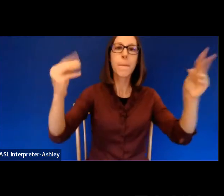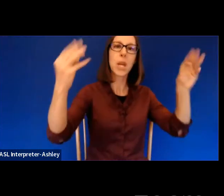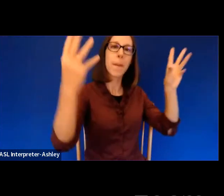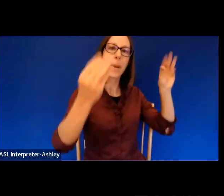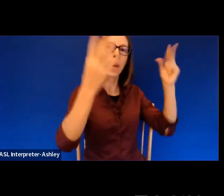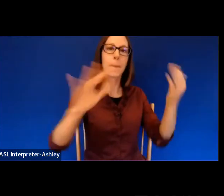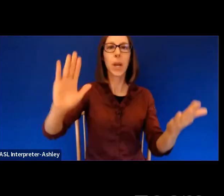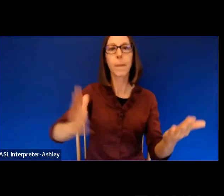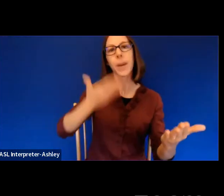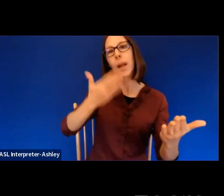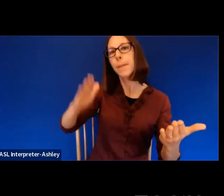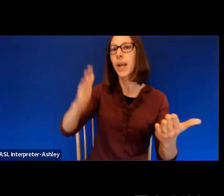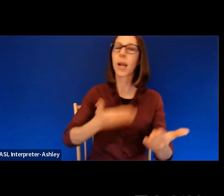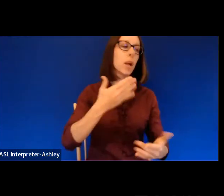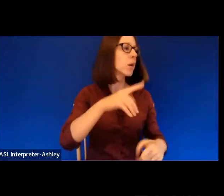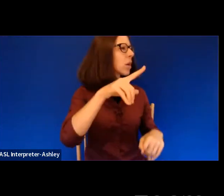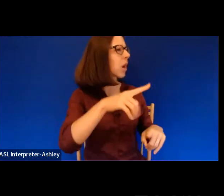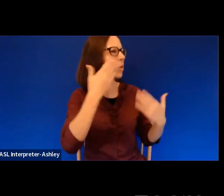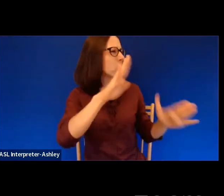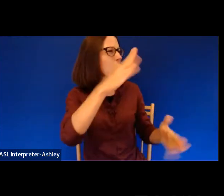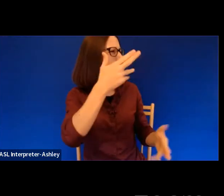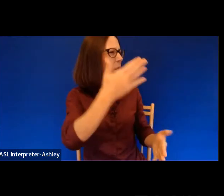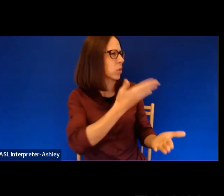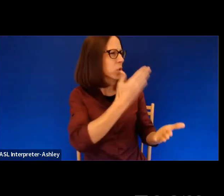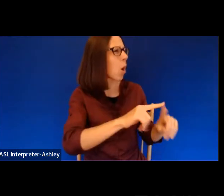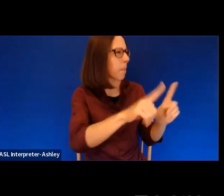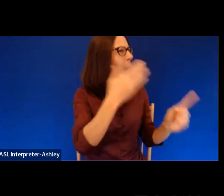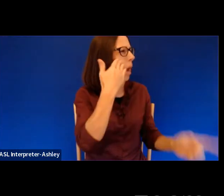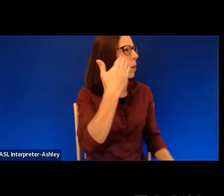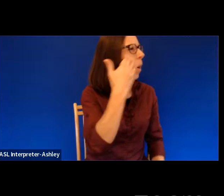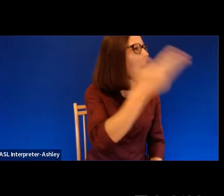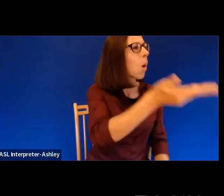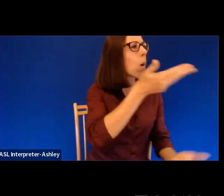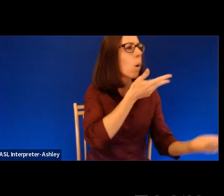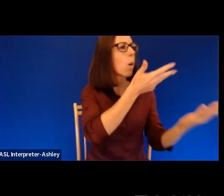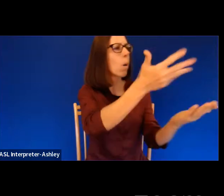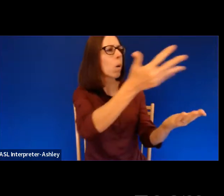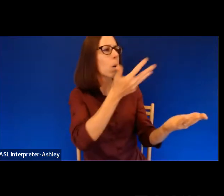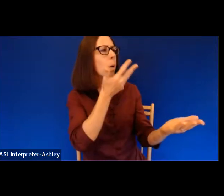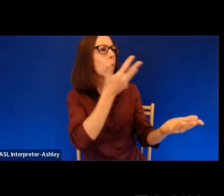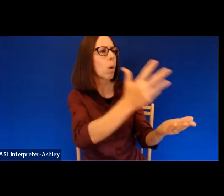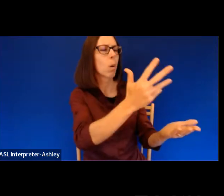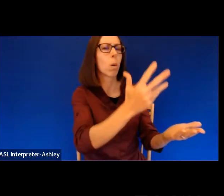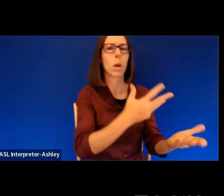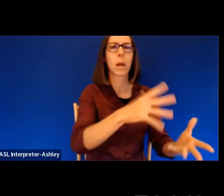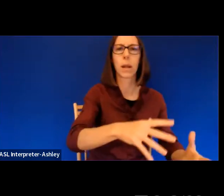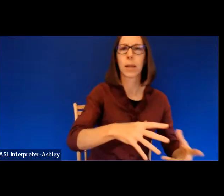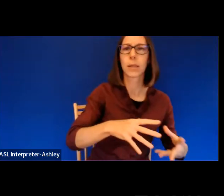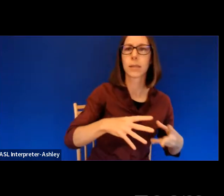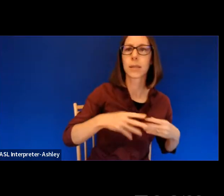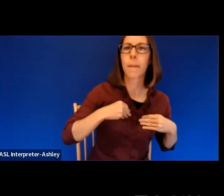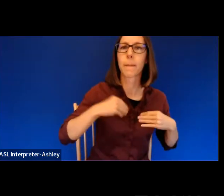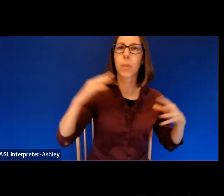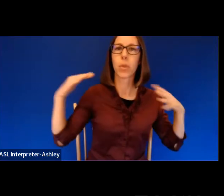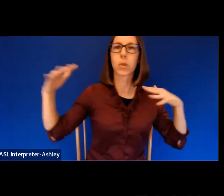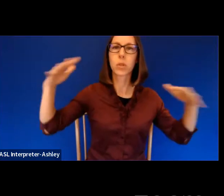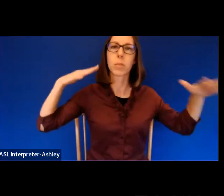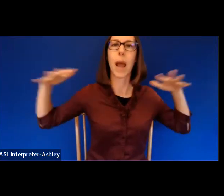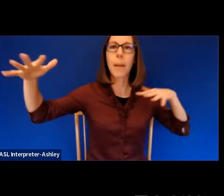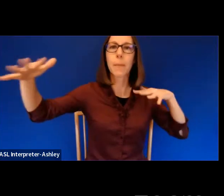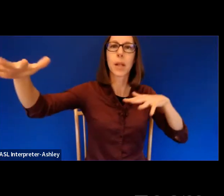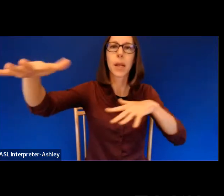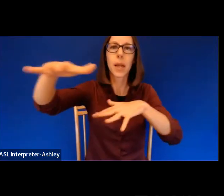tune you cannot name yet know. Except this babbling like a light